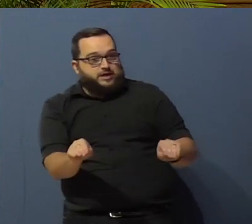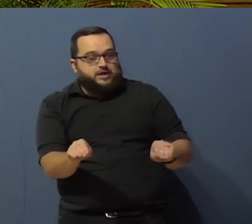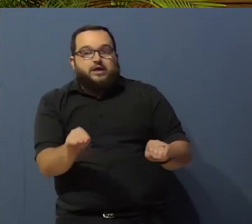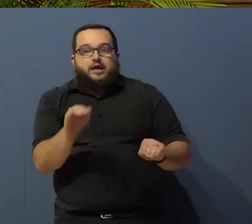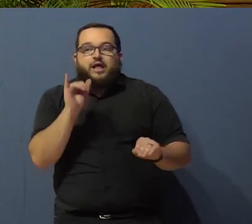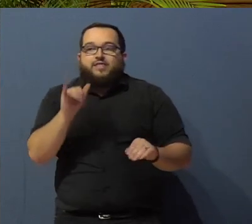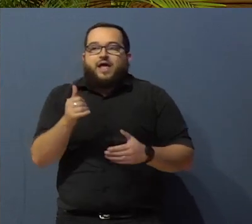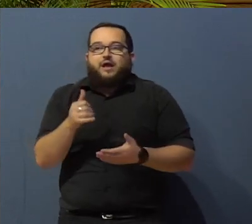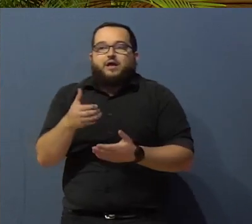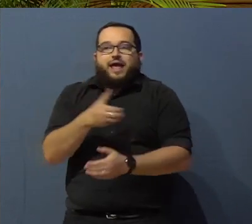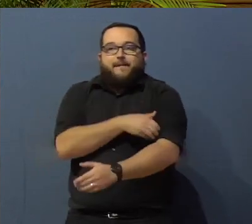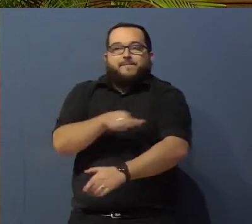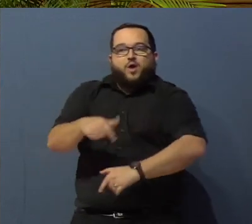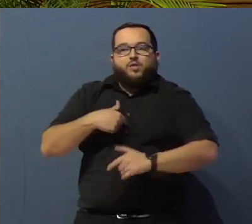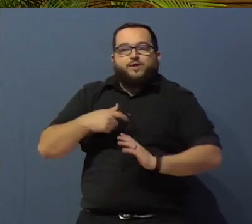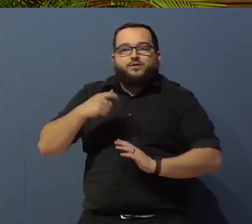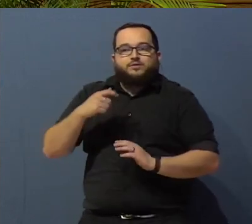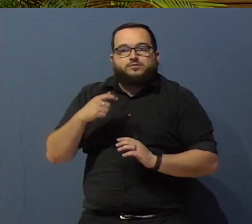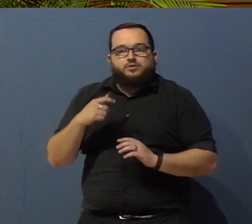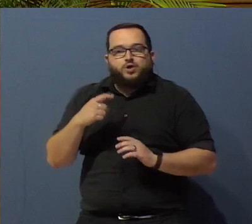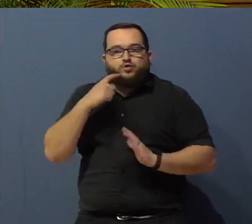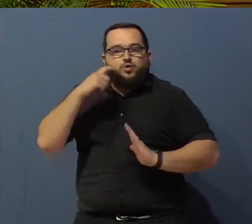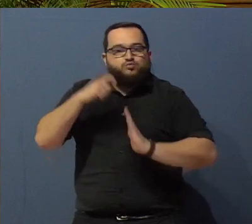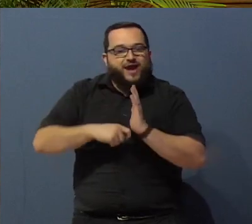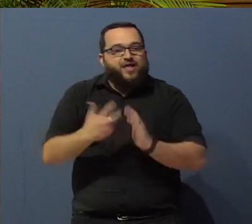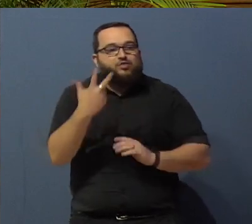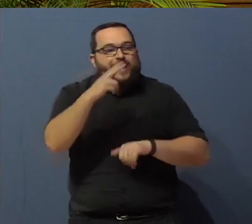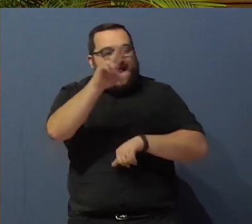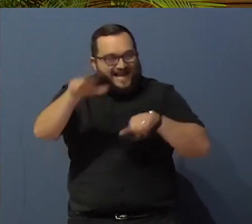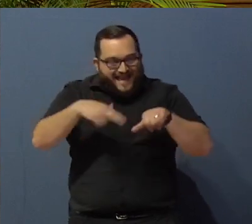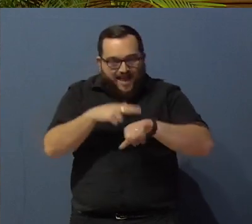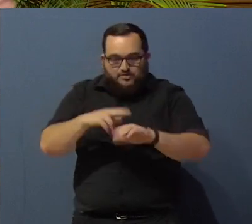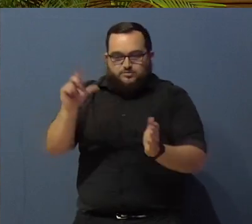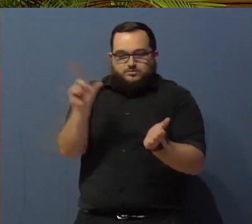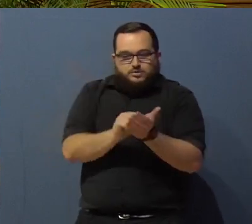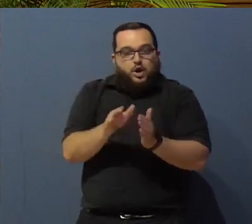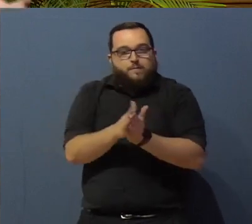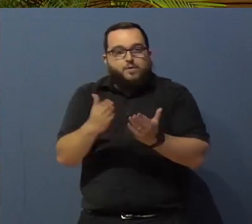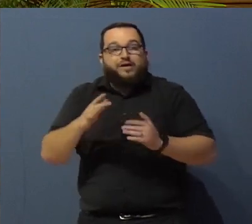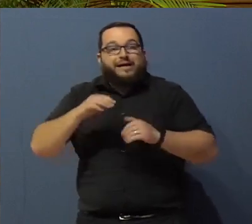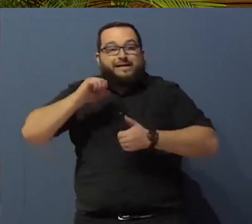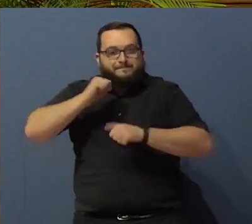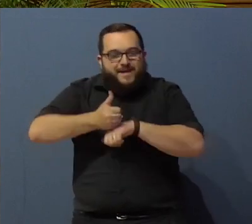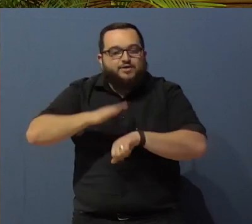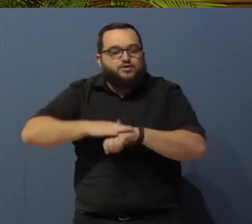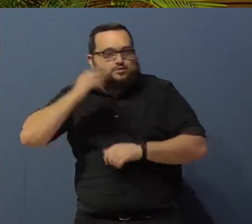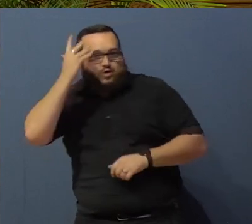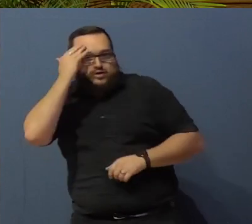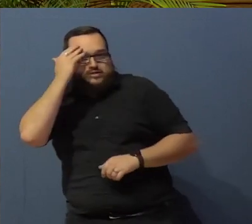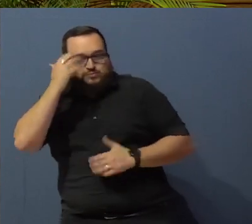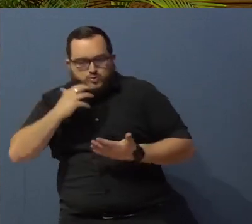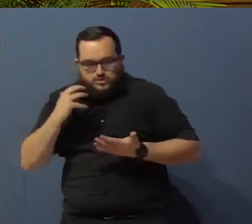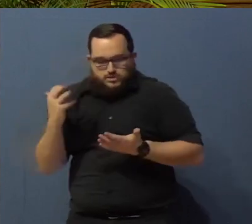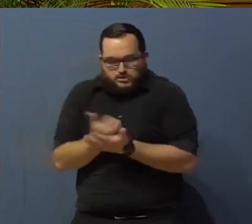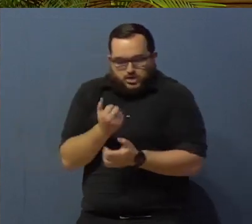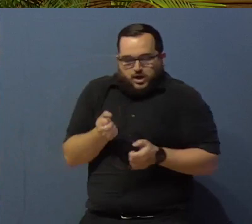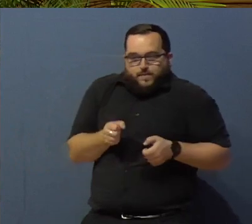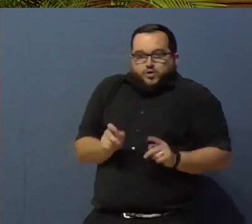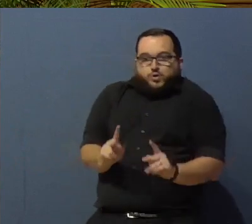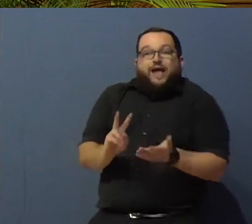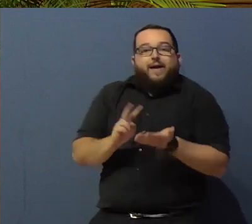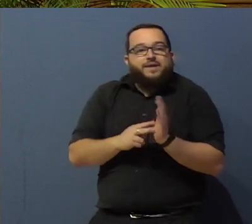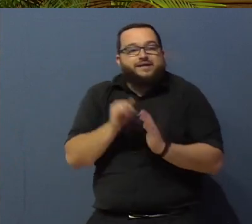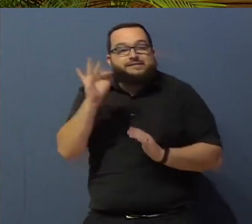empowered me to do this, write three nationally published books on autism. So taking advantage of opportunity means